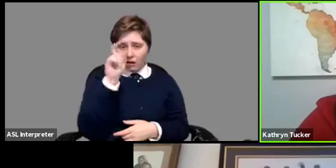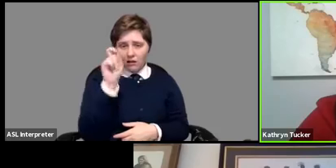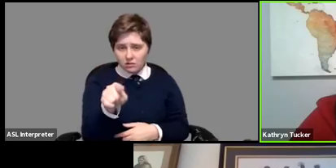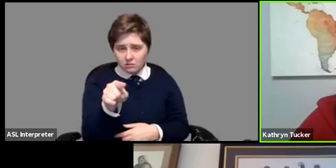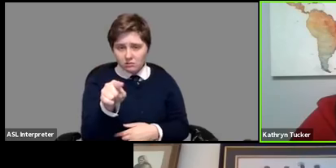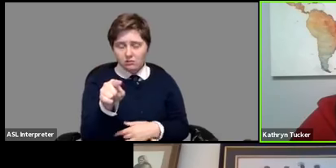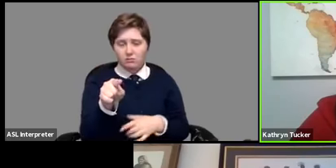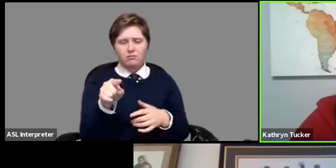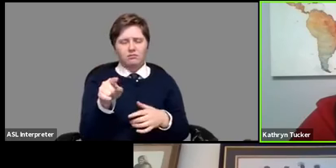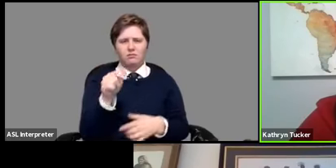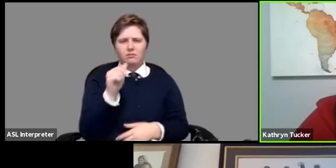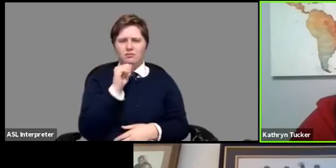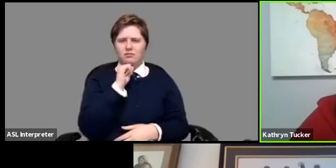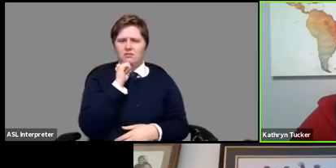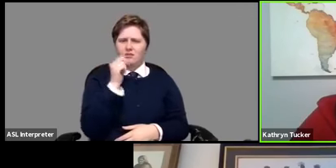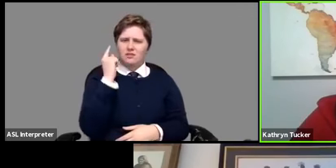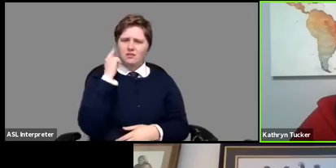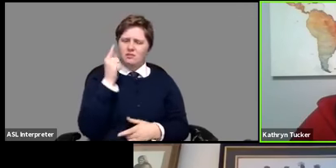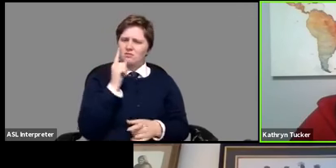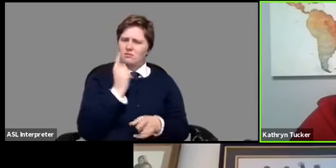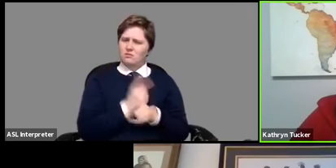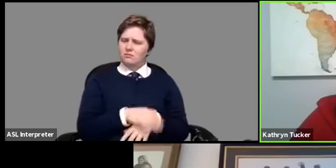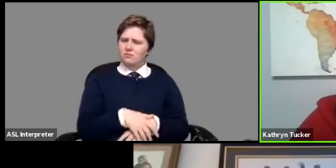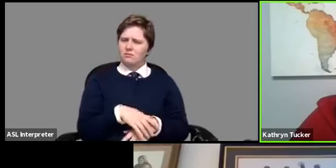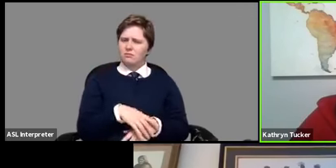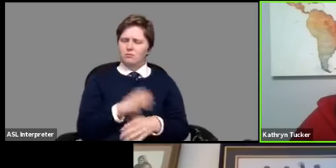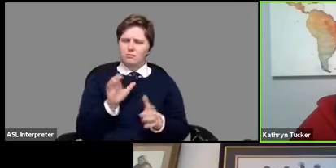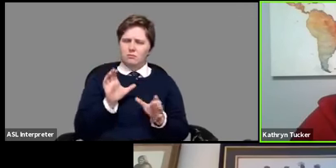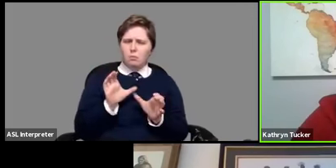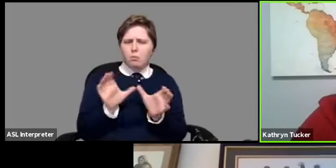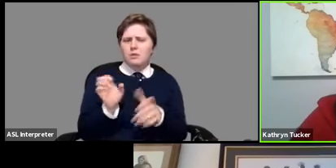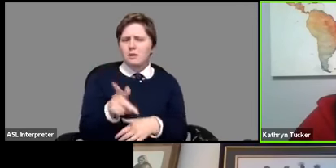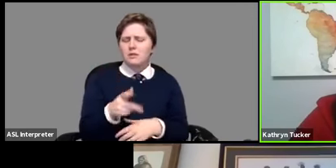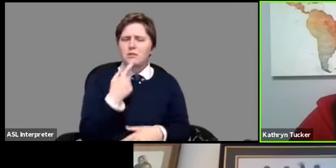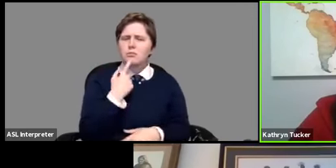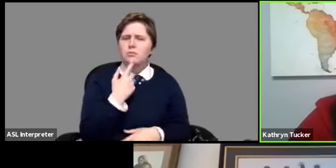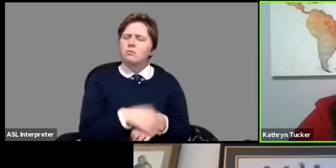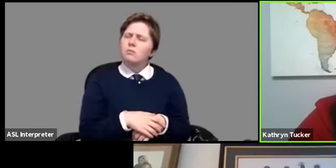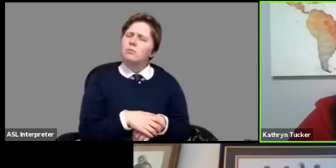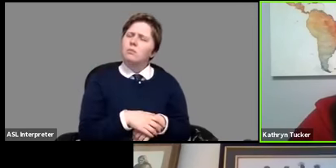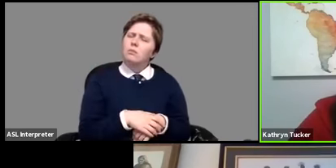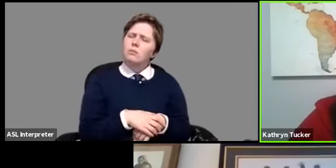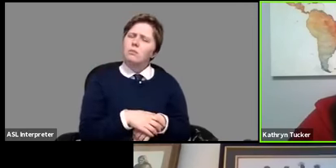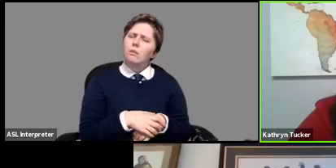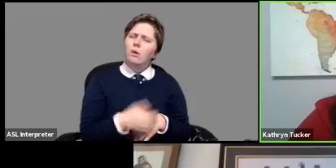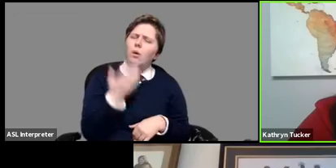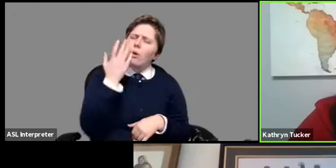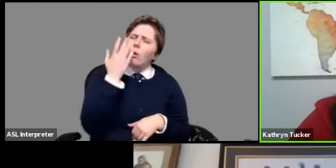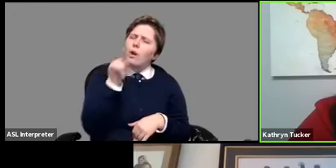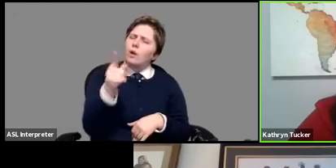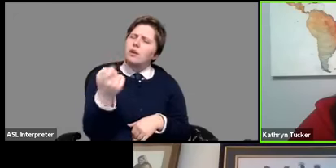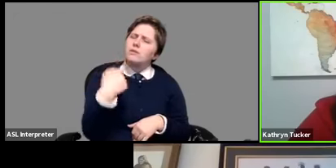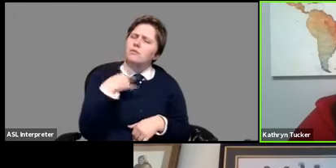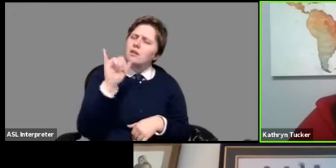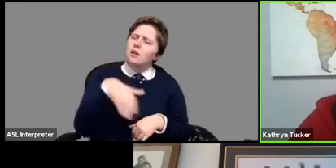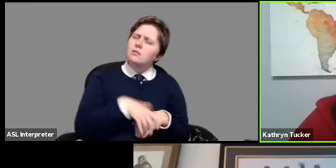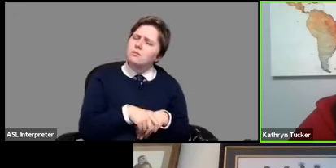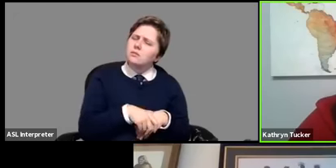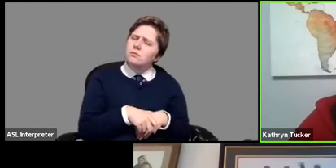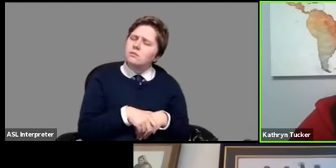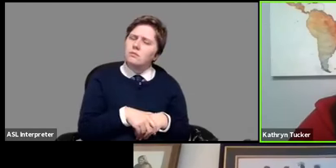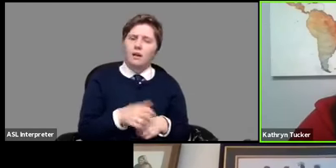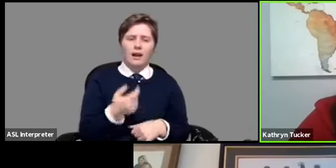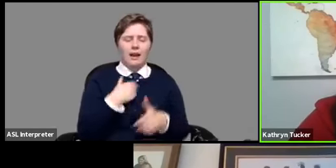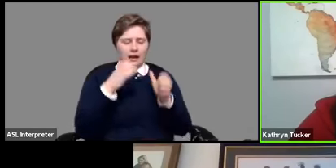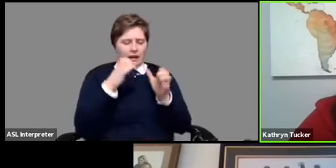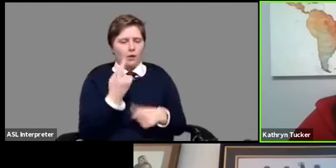and it doesn't sound right ask them push back a little bit and ask them why they're asking you that question you know i had